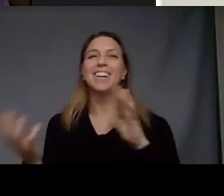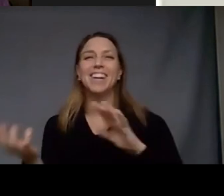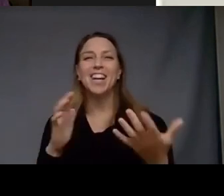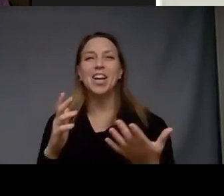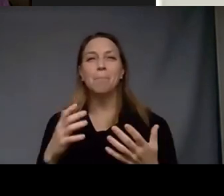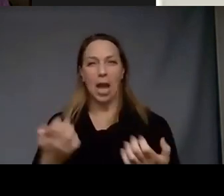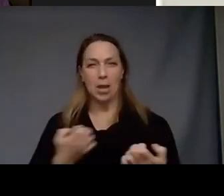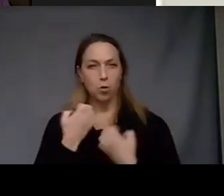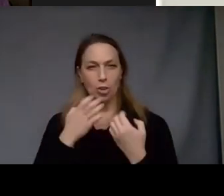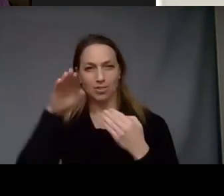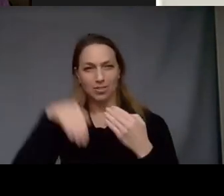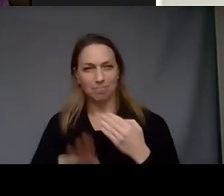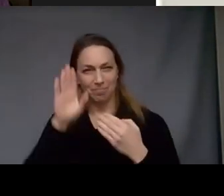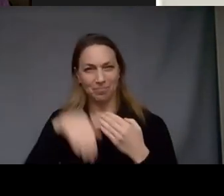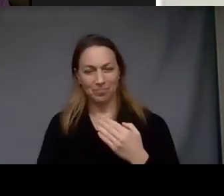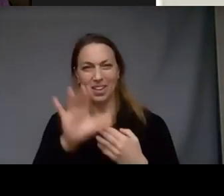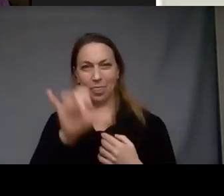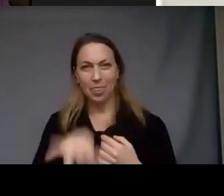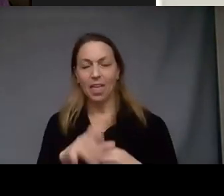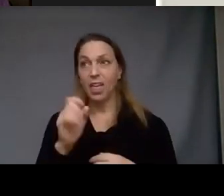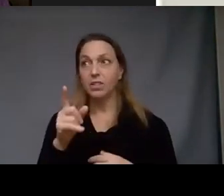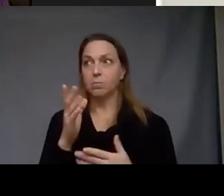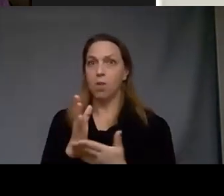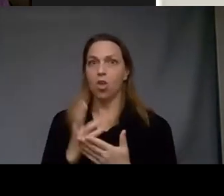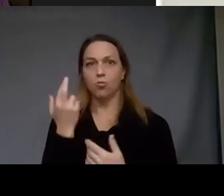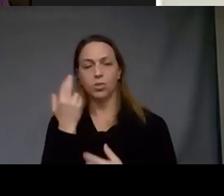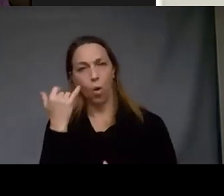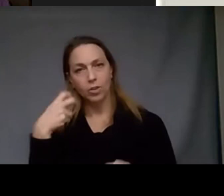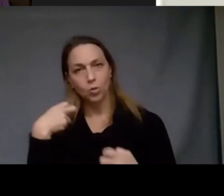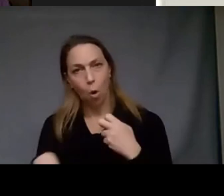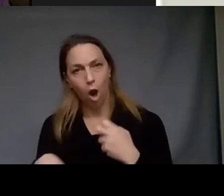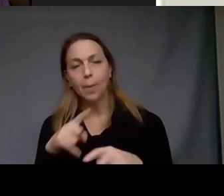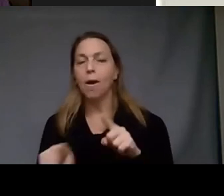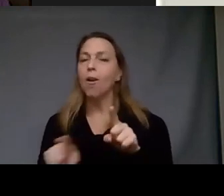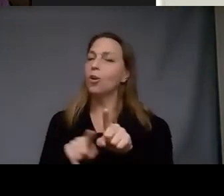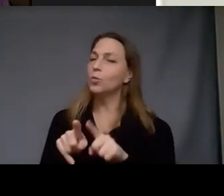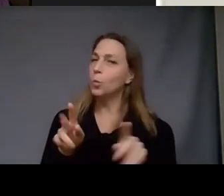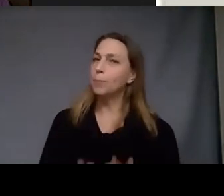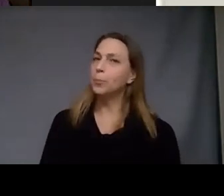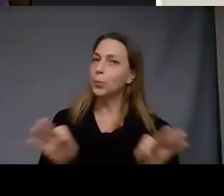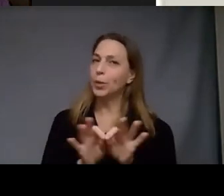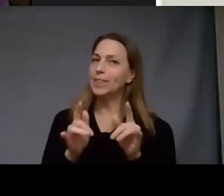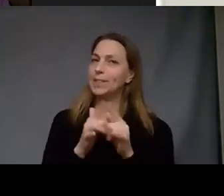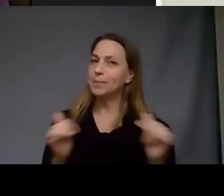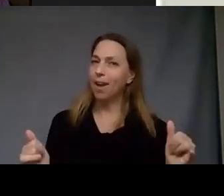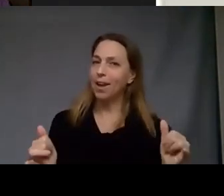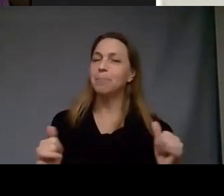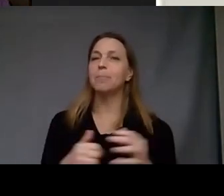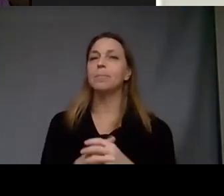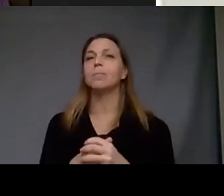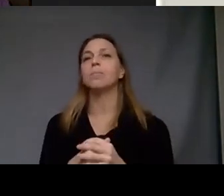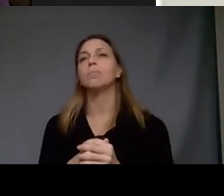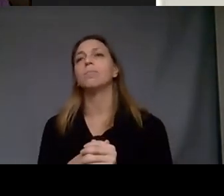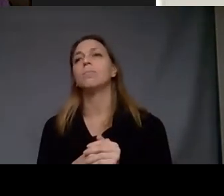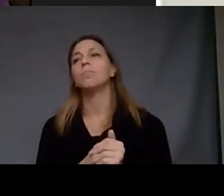and that's partly what makes it hard and what makes it an important practice because otherwise I